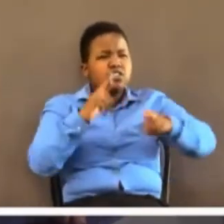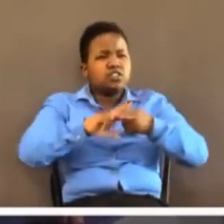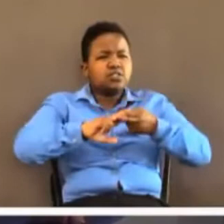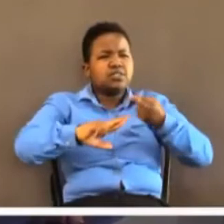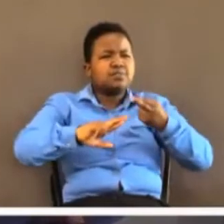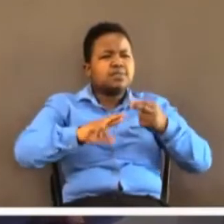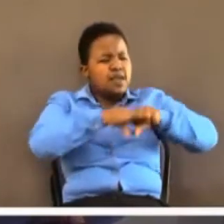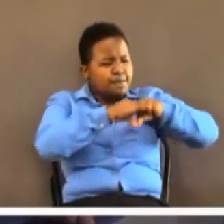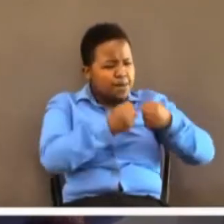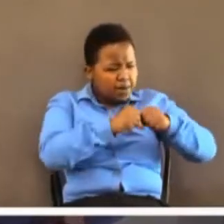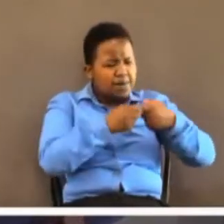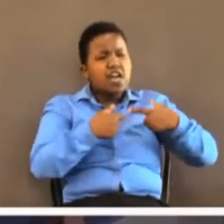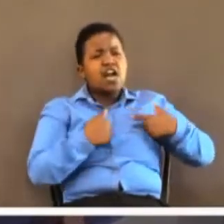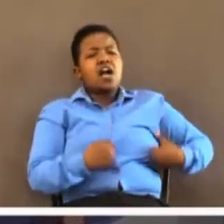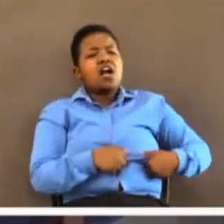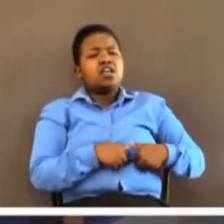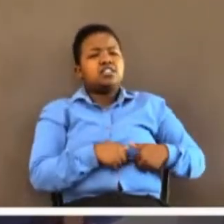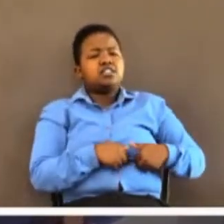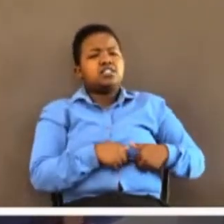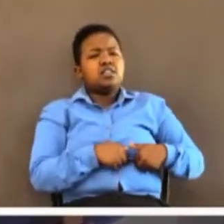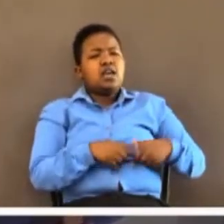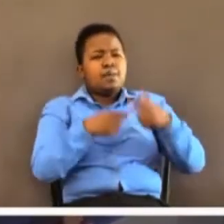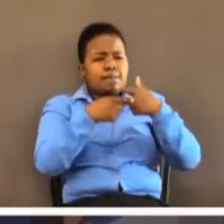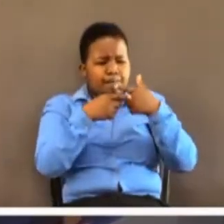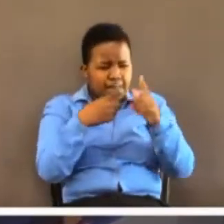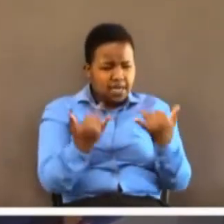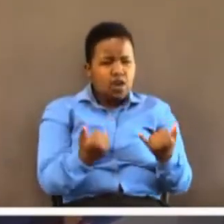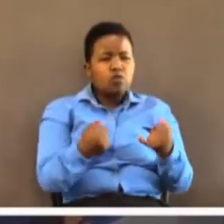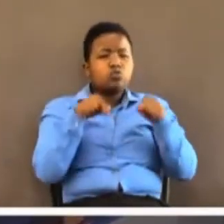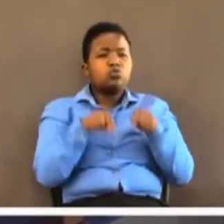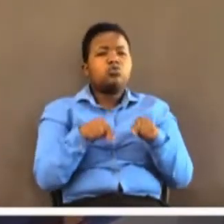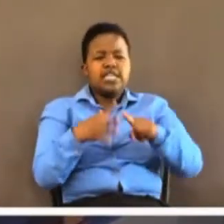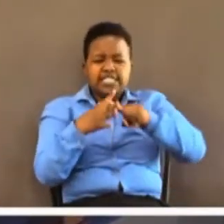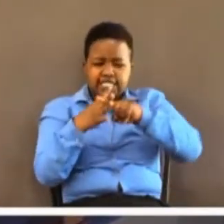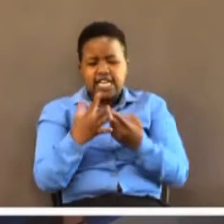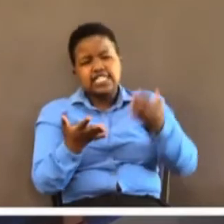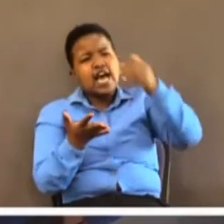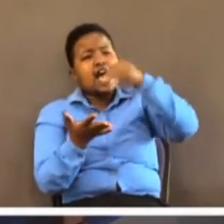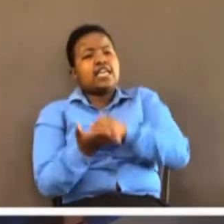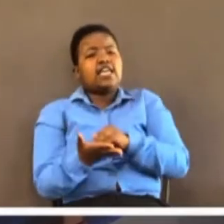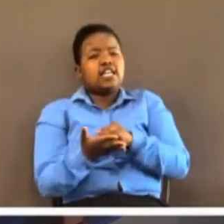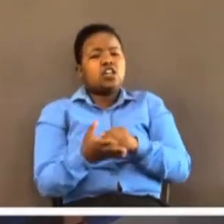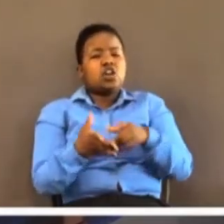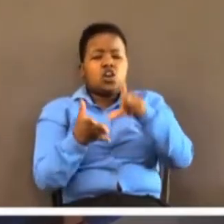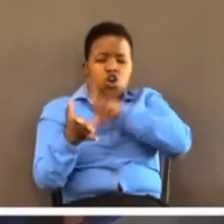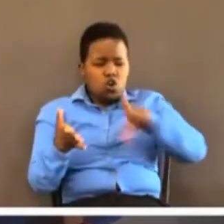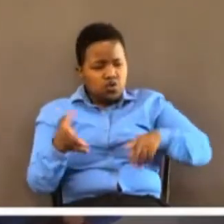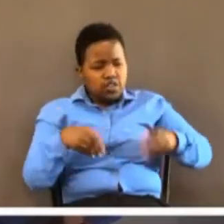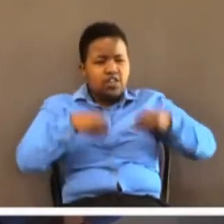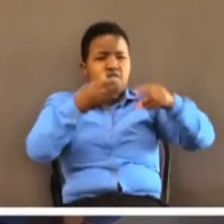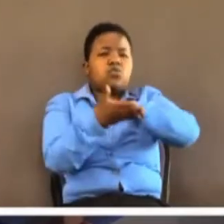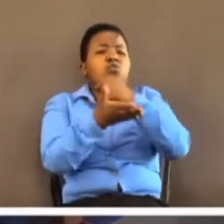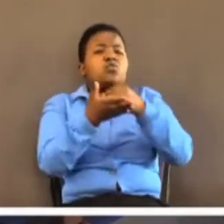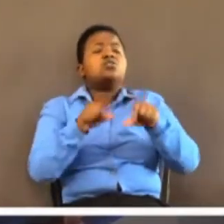because of their relationships. I want to tell you today, you can start all over again. And may the Lord give you the grace to do that.